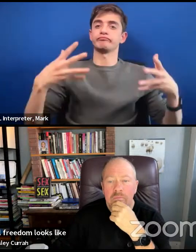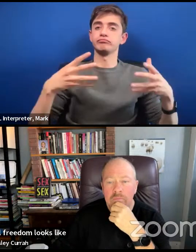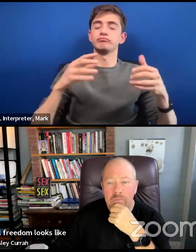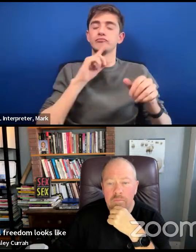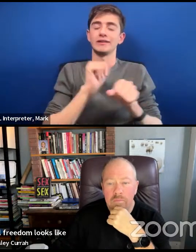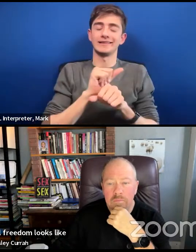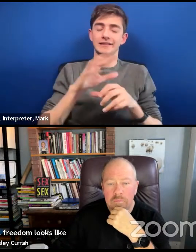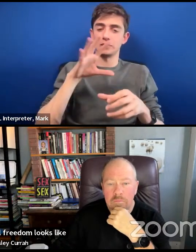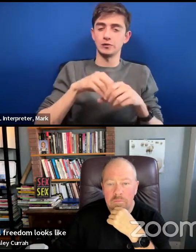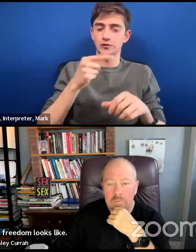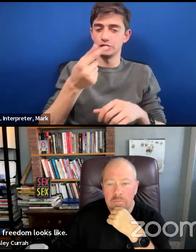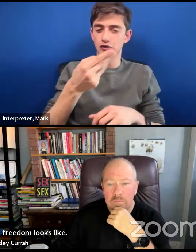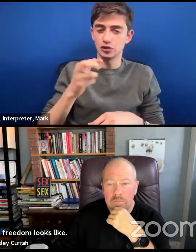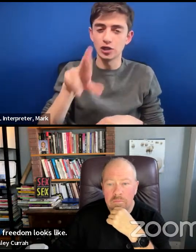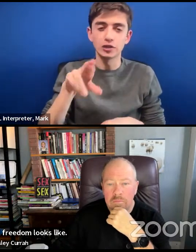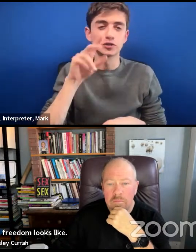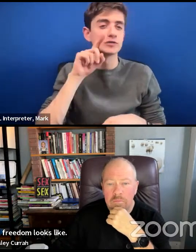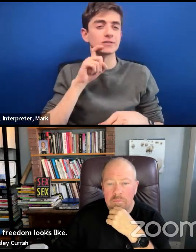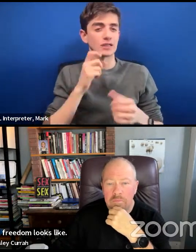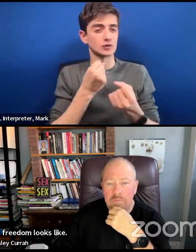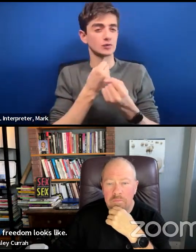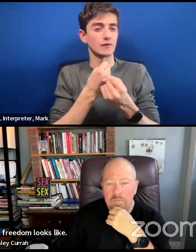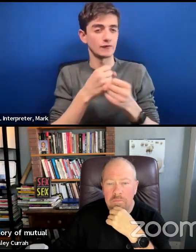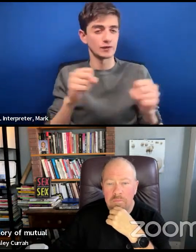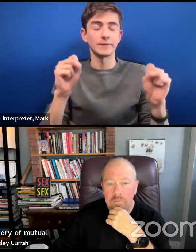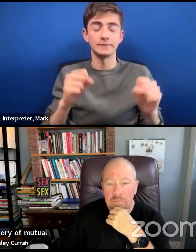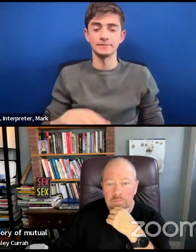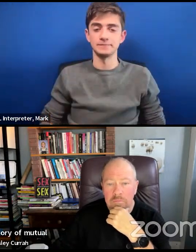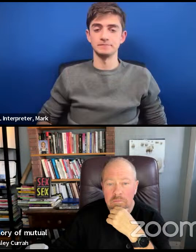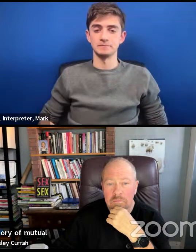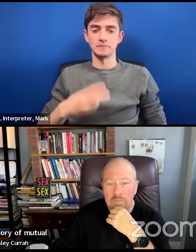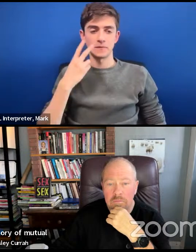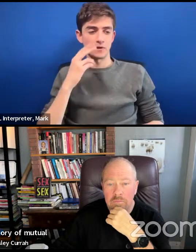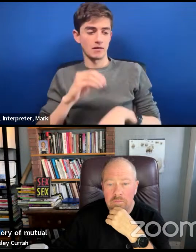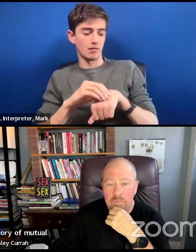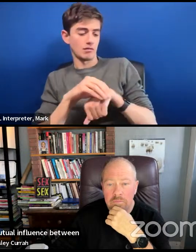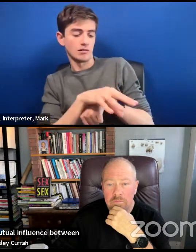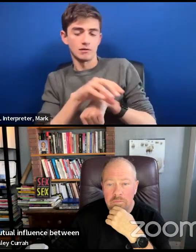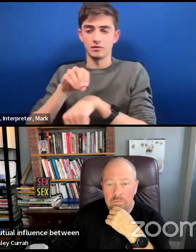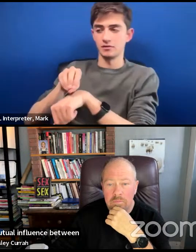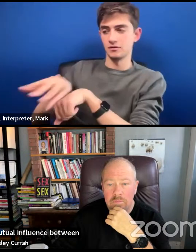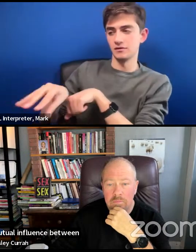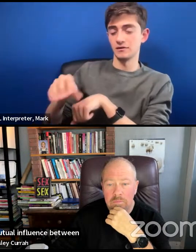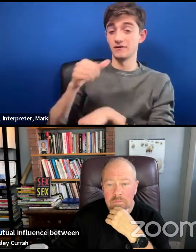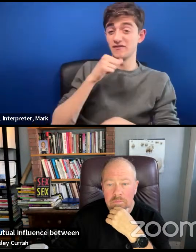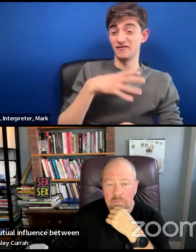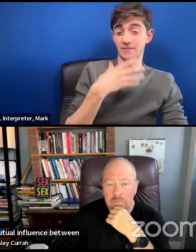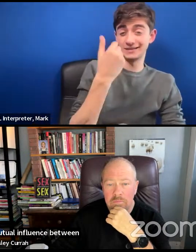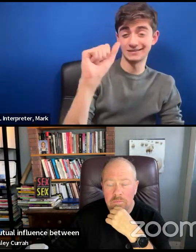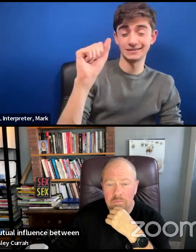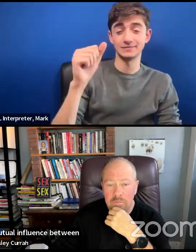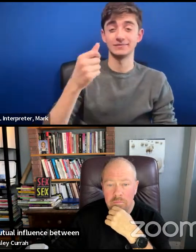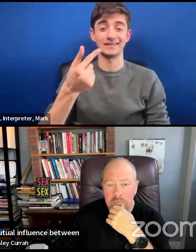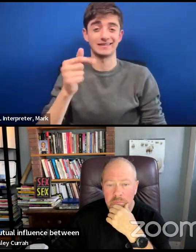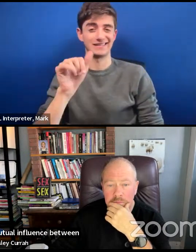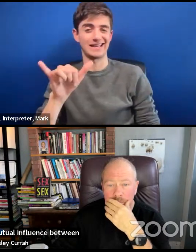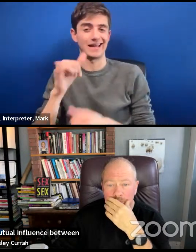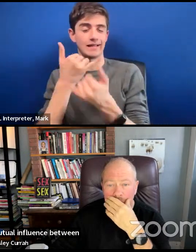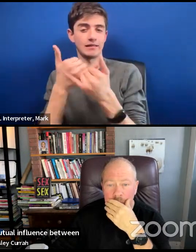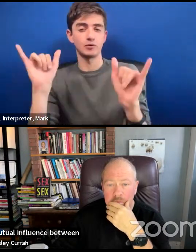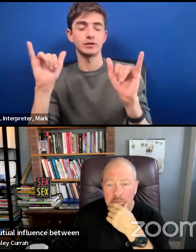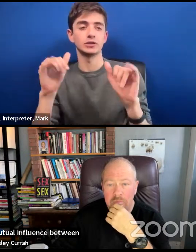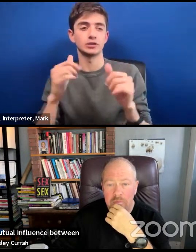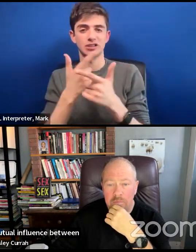of mutual influence between feminism and gay liberation could be most visibly seen in cultural production,